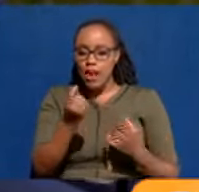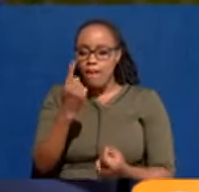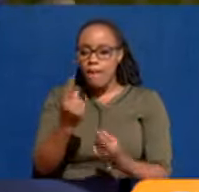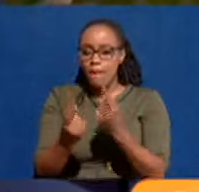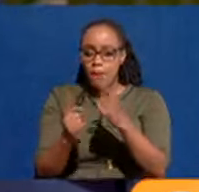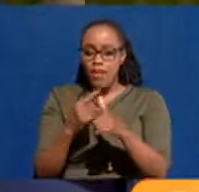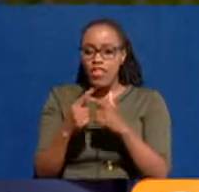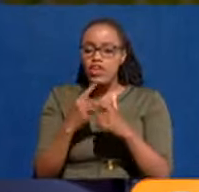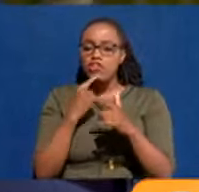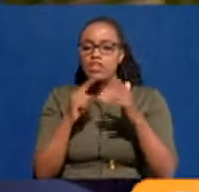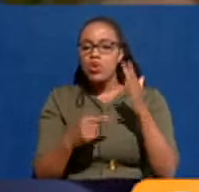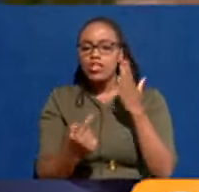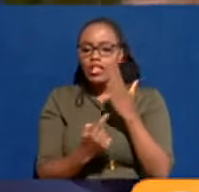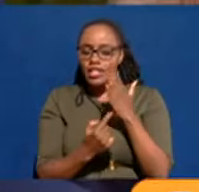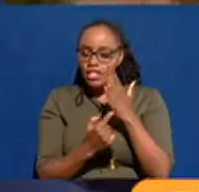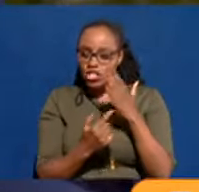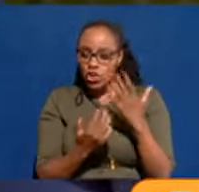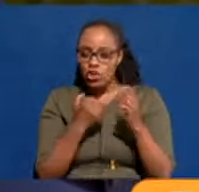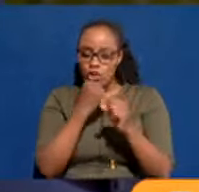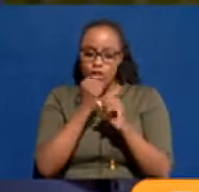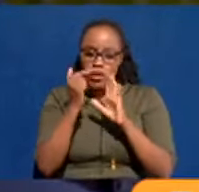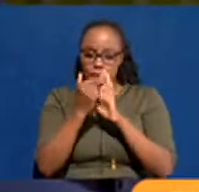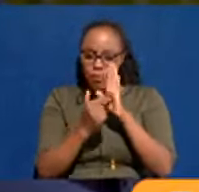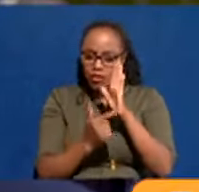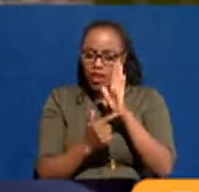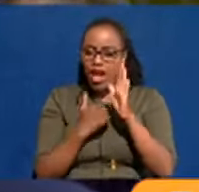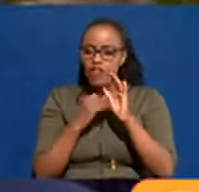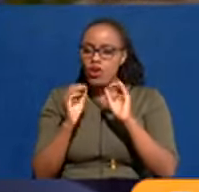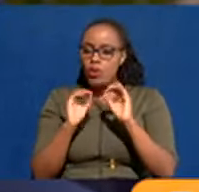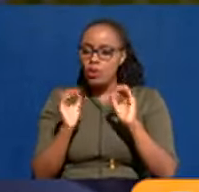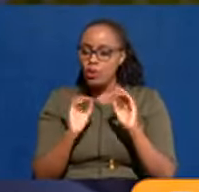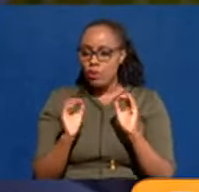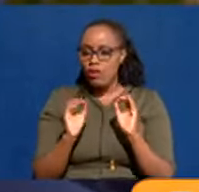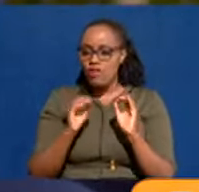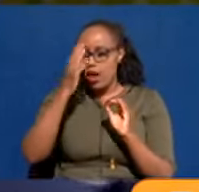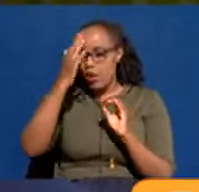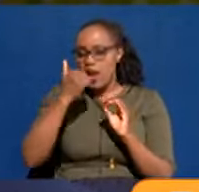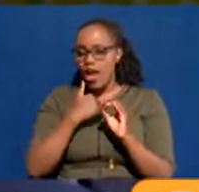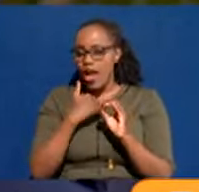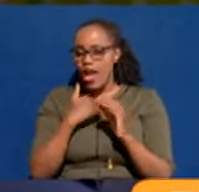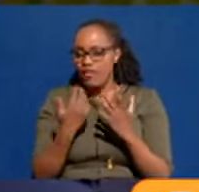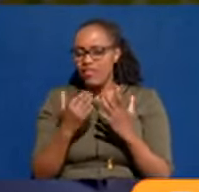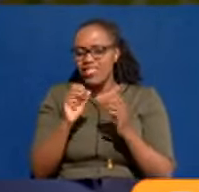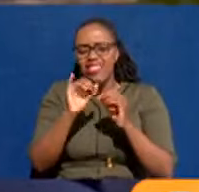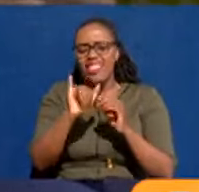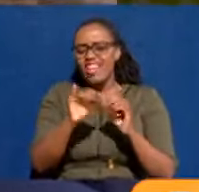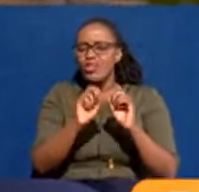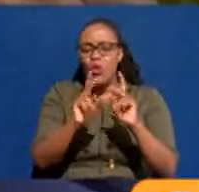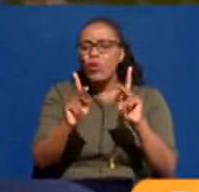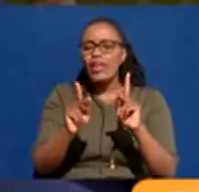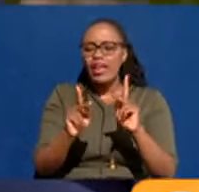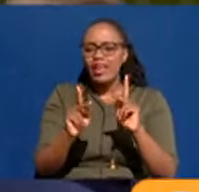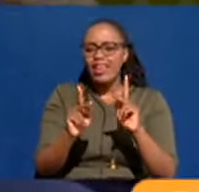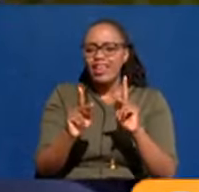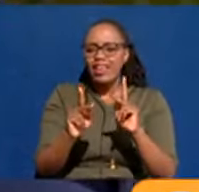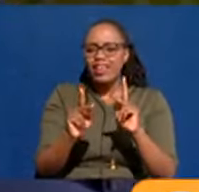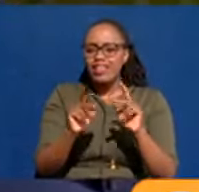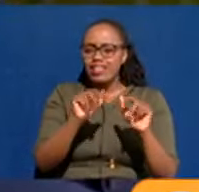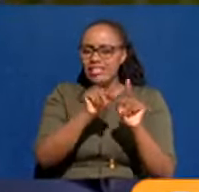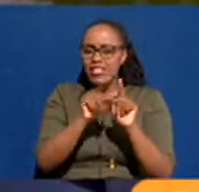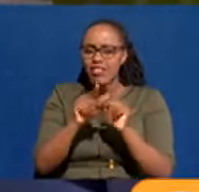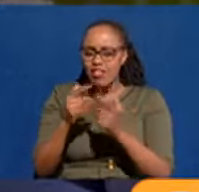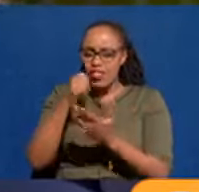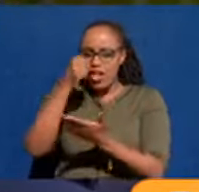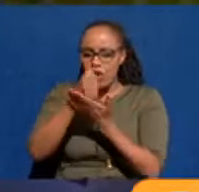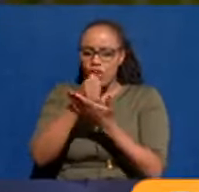this area you're taking us to has no offices because normally we send parcels. And like, okay, that makes sense. Let's put up for you certain offices.